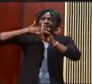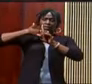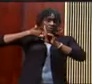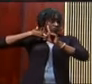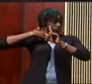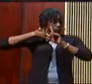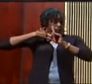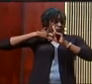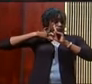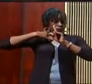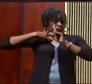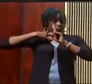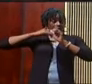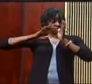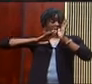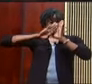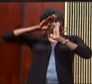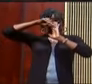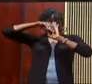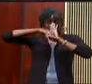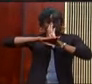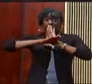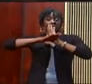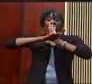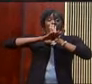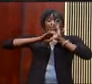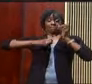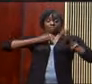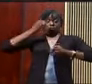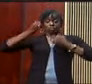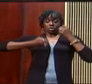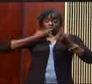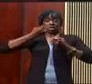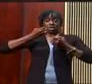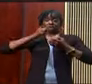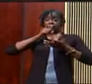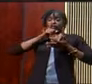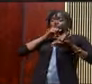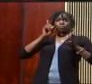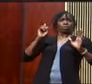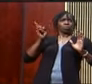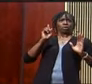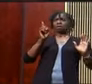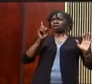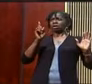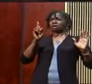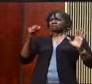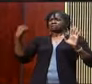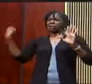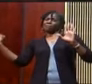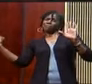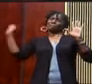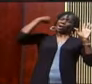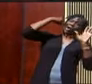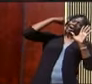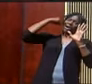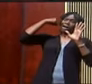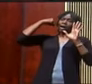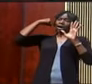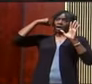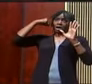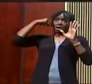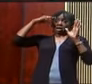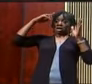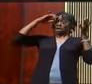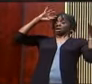fog. They don't know where they are. In essence, they may still be on their feet, but